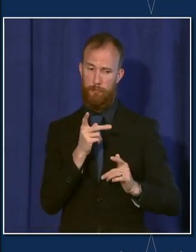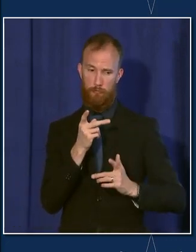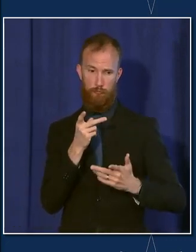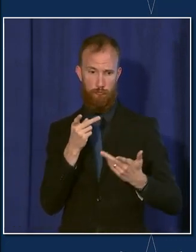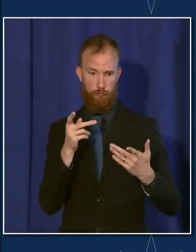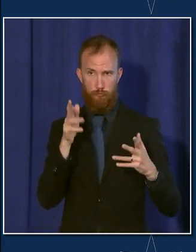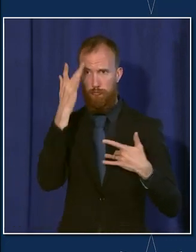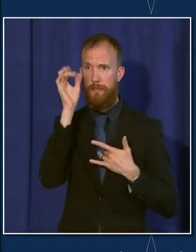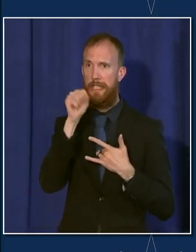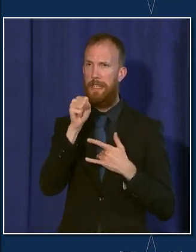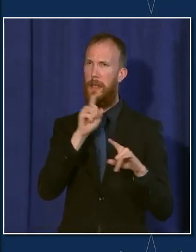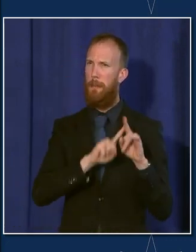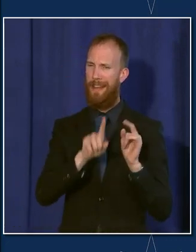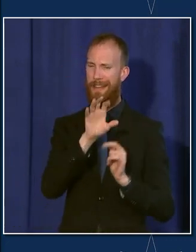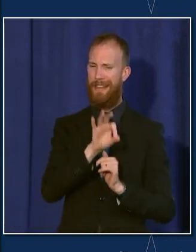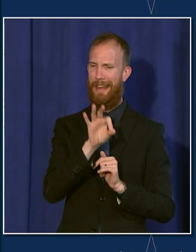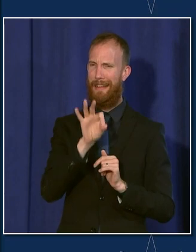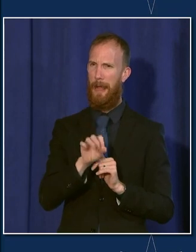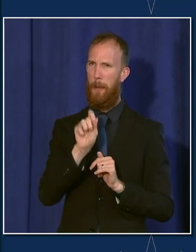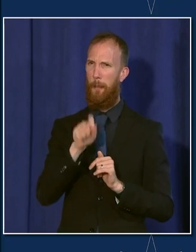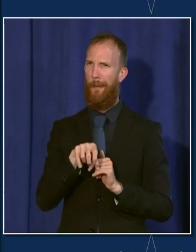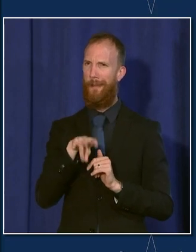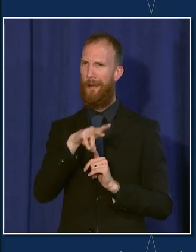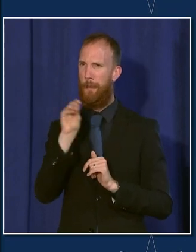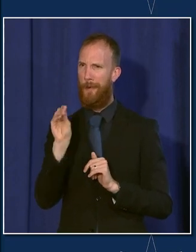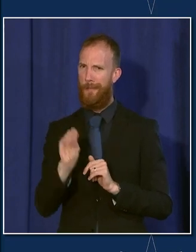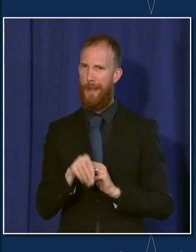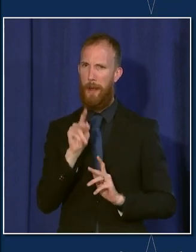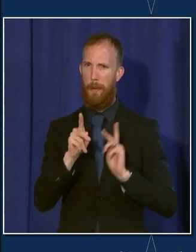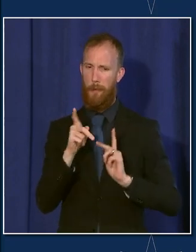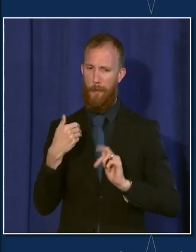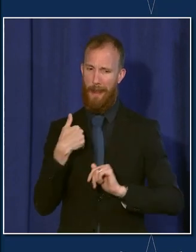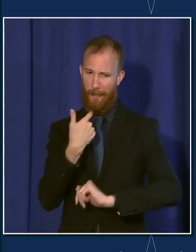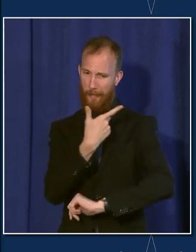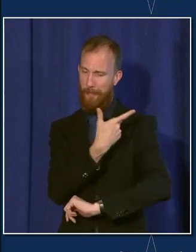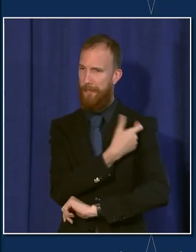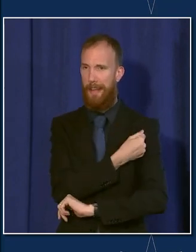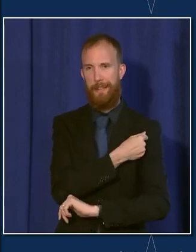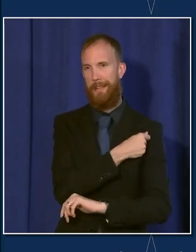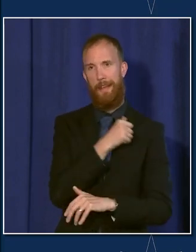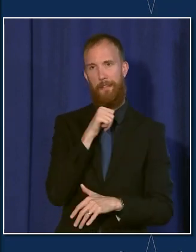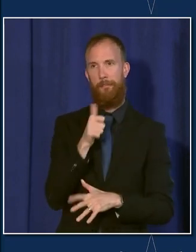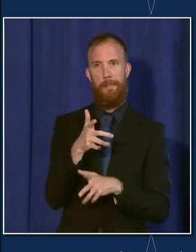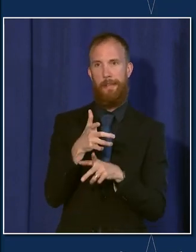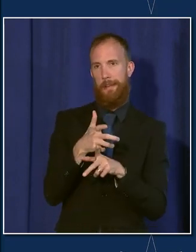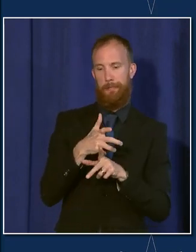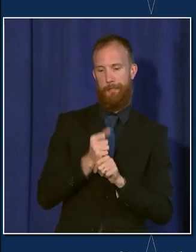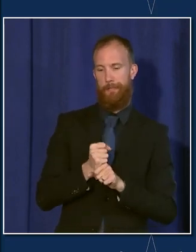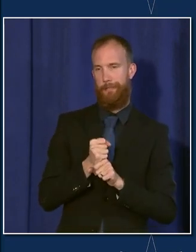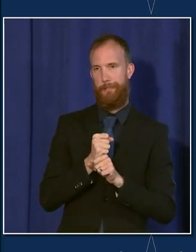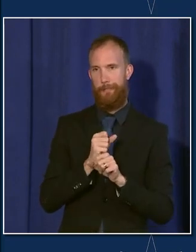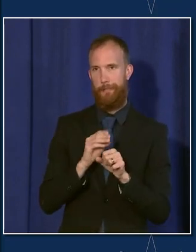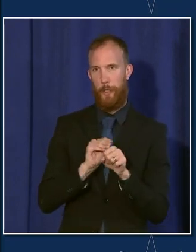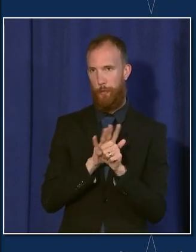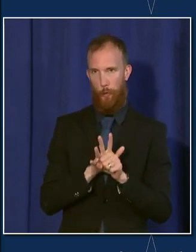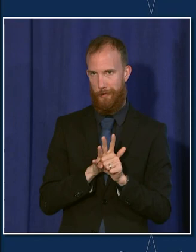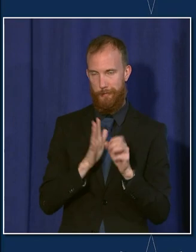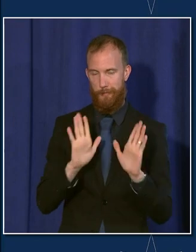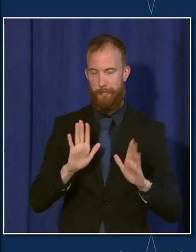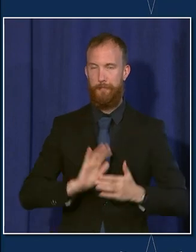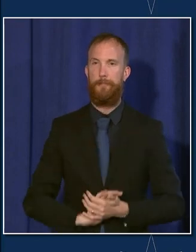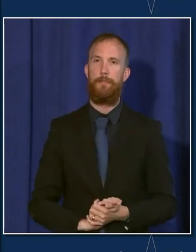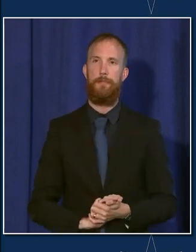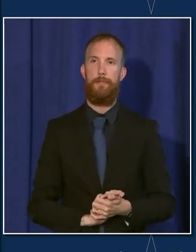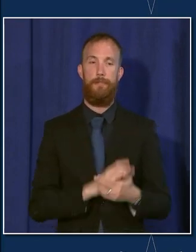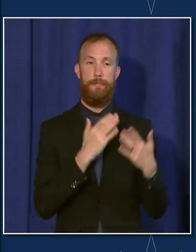% of vaccinated Chicagoans have not been diagnosed with COVID after receiving a COVID vaccine. And